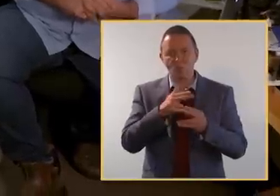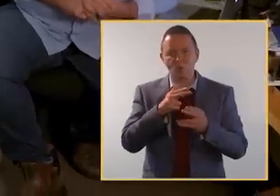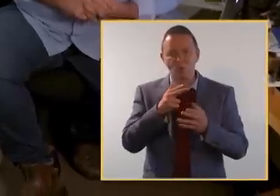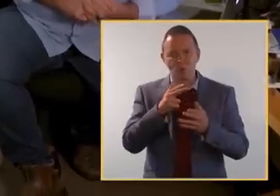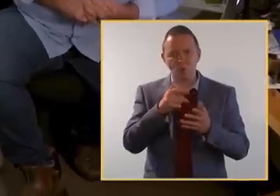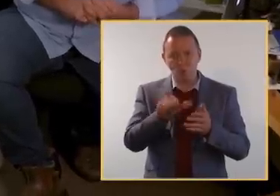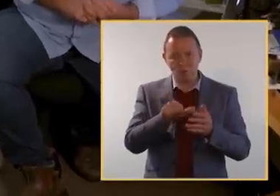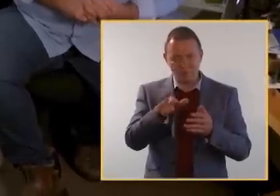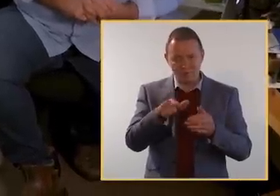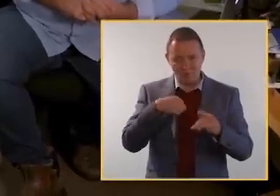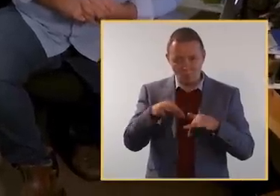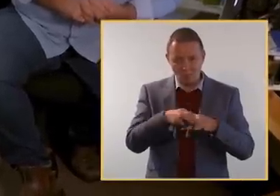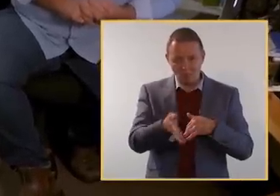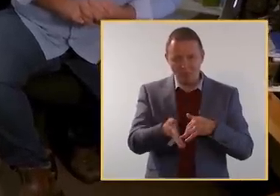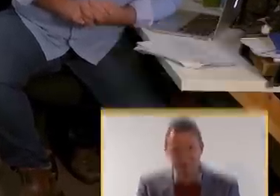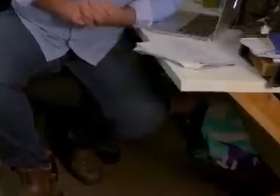Is that my wedding ring?